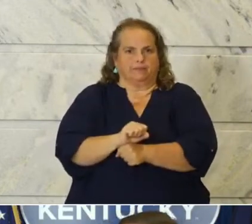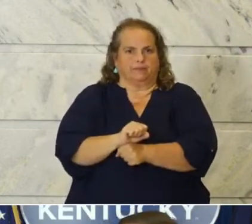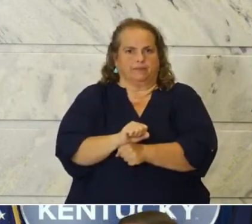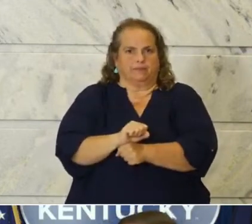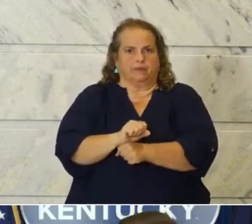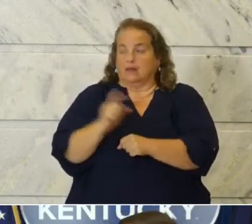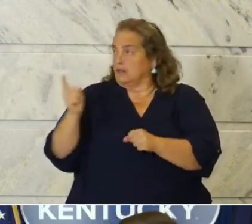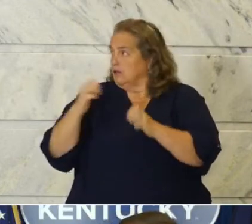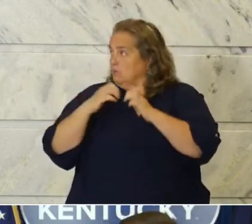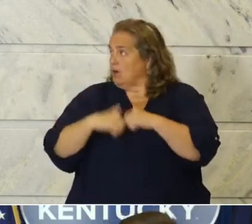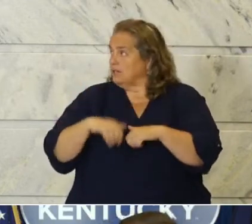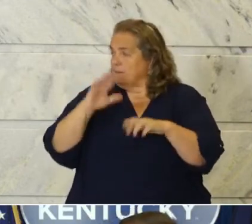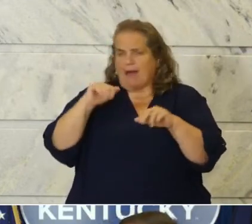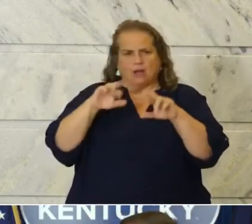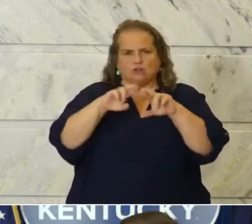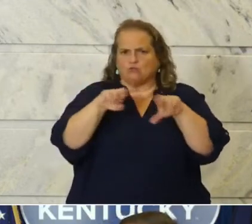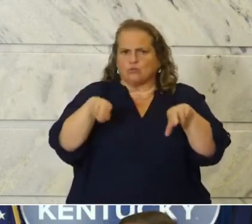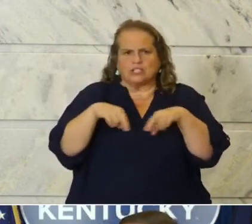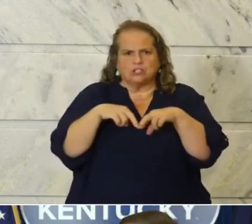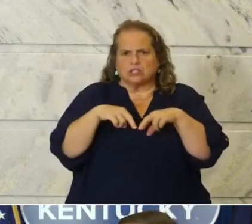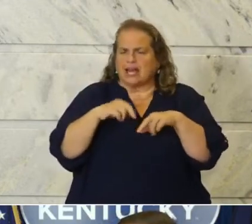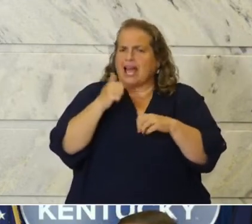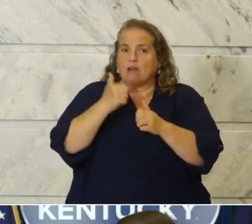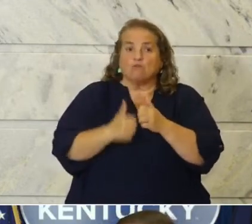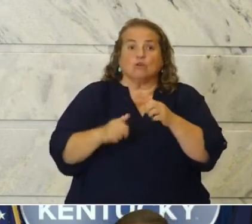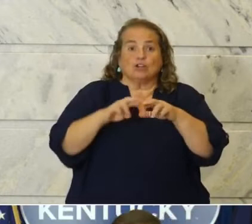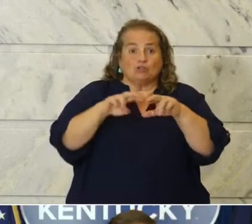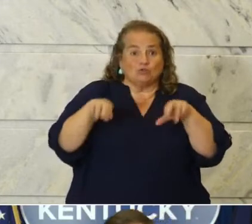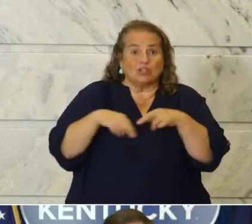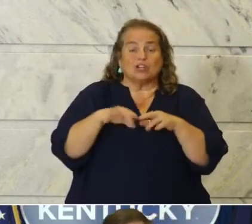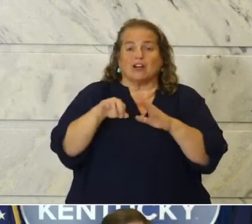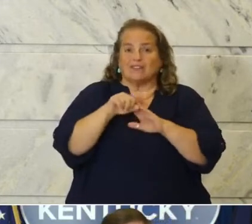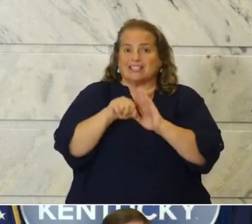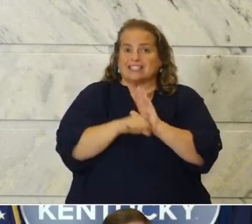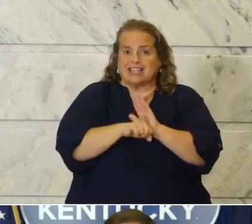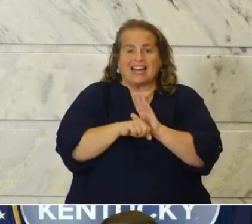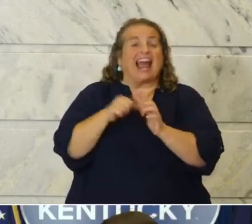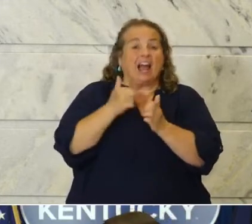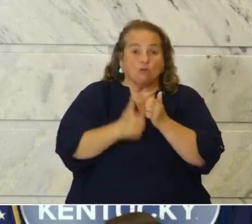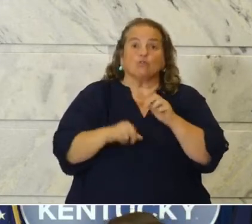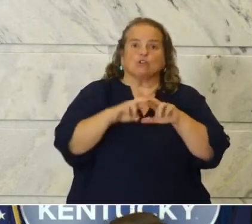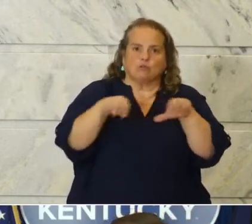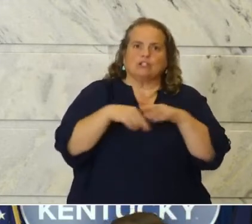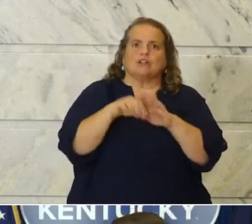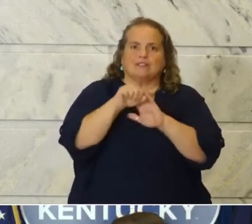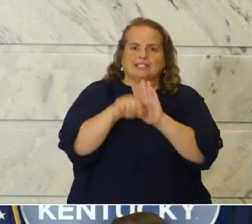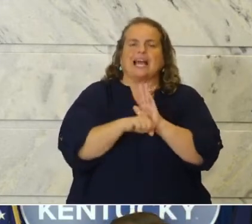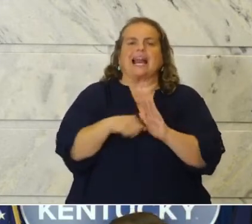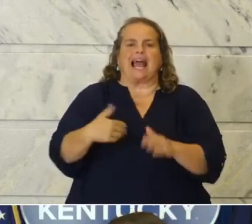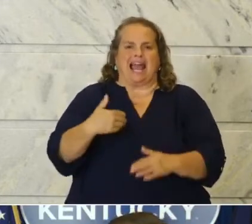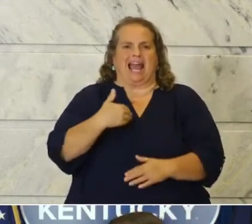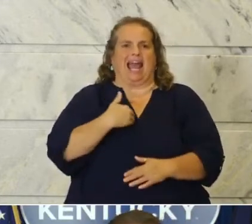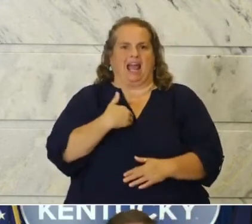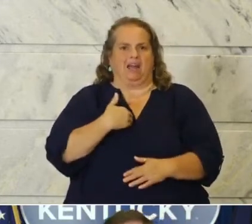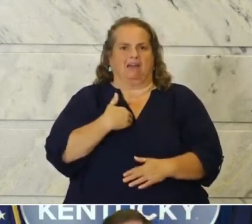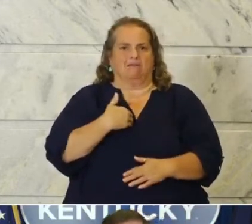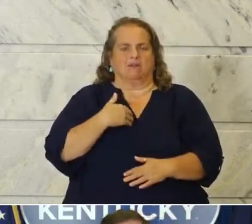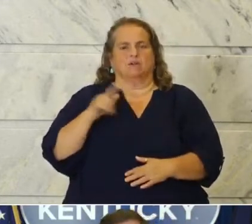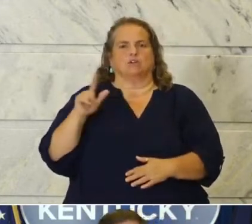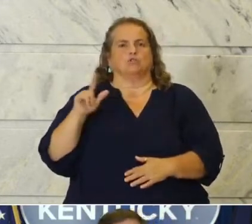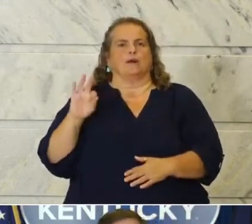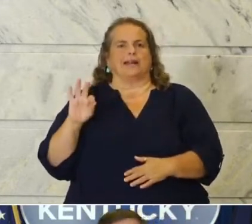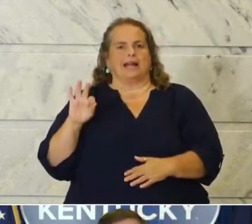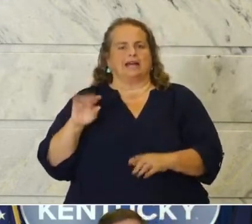breaks it down by region. Just about every region of the state. Well, every region of the state has at the very least 29